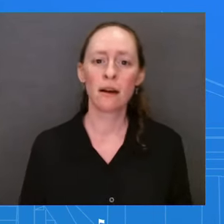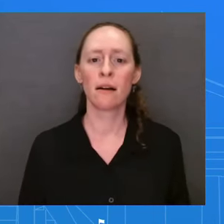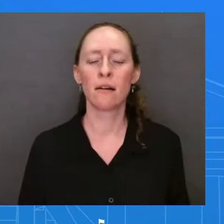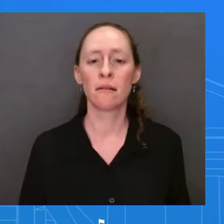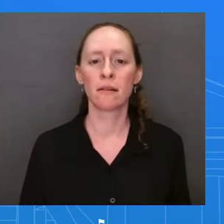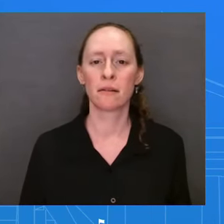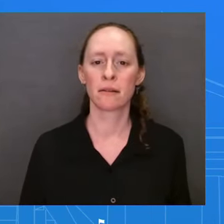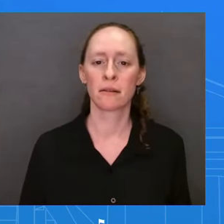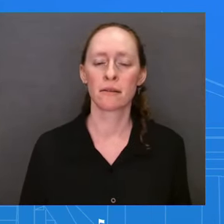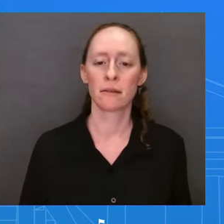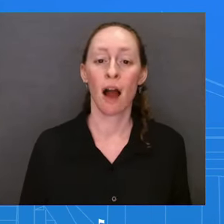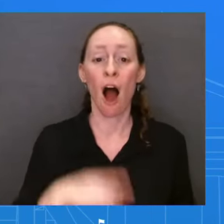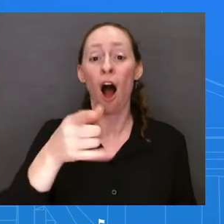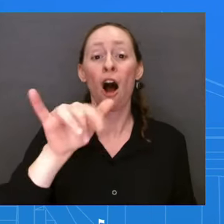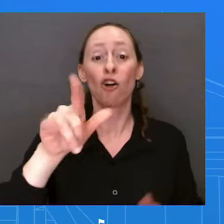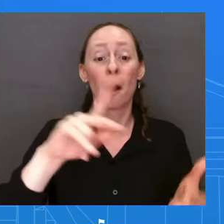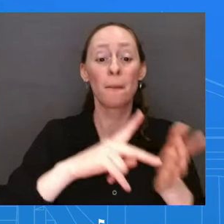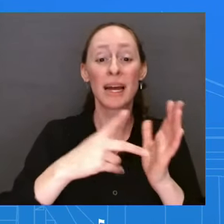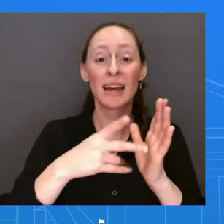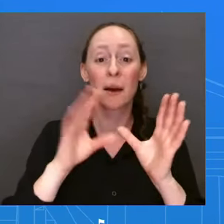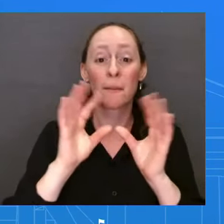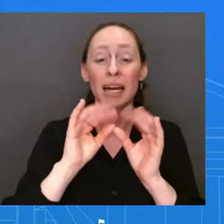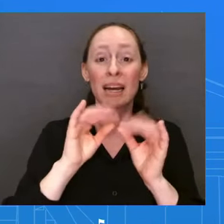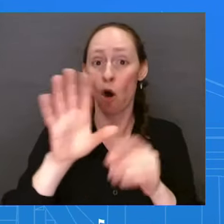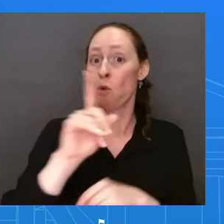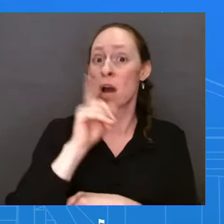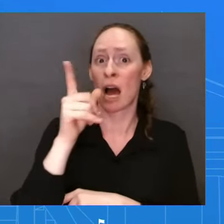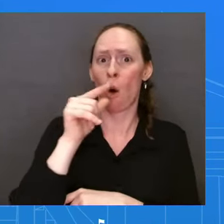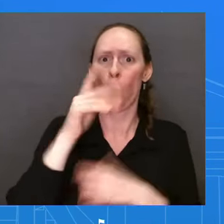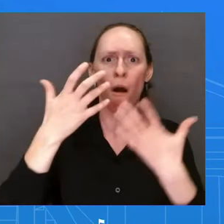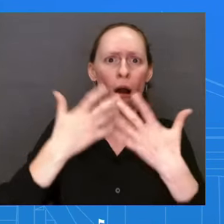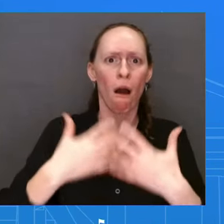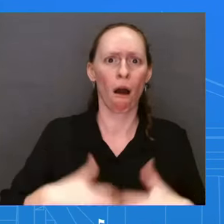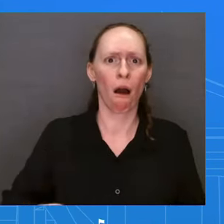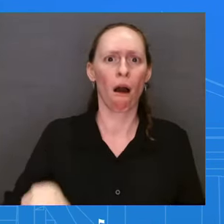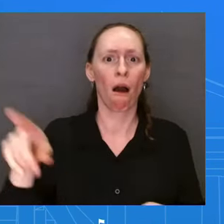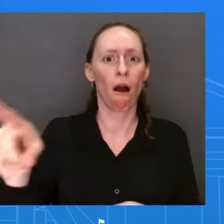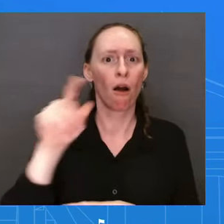Ukraine in Copenhagen over the weekend. And on Saturday morning,